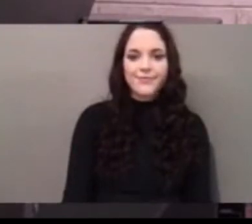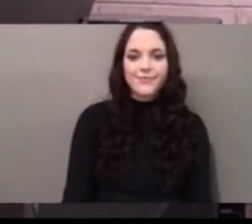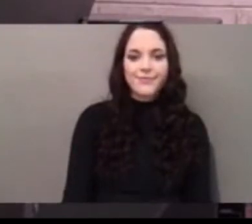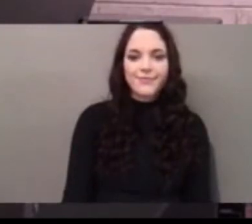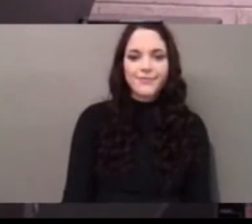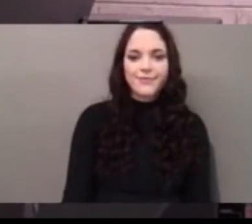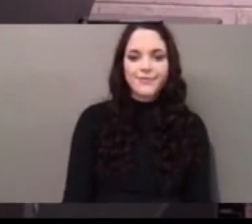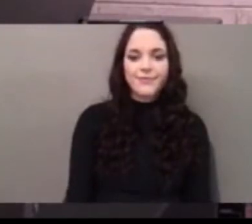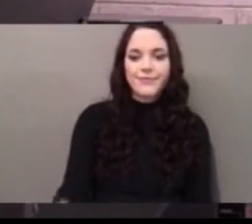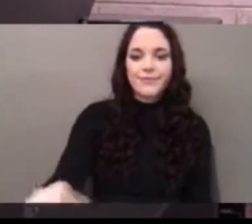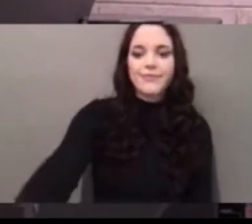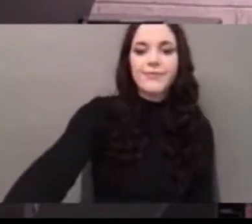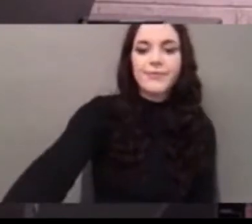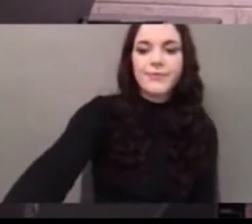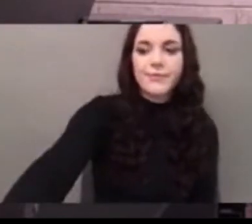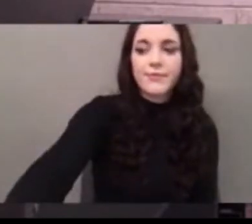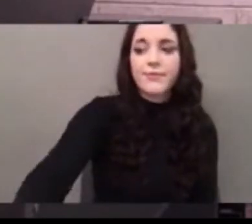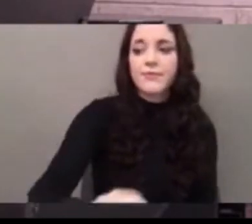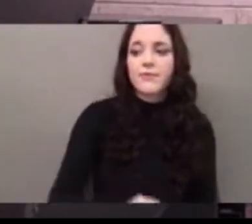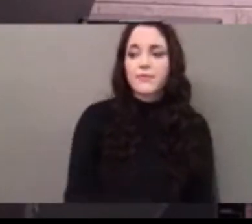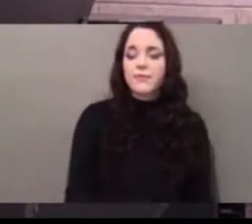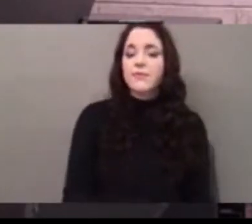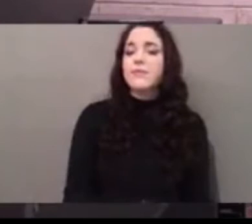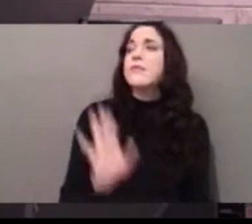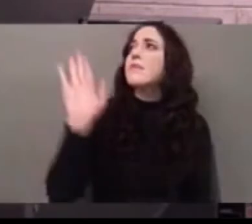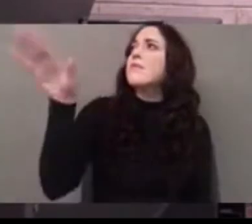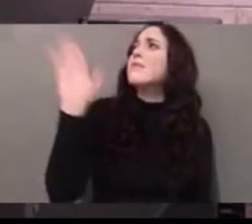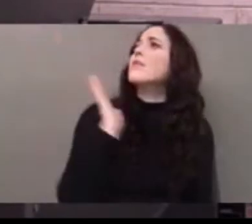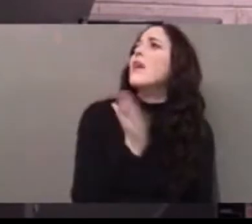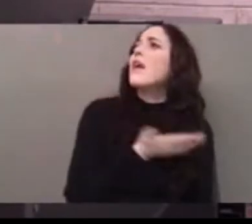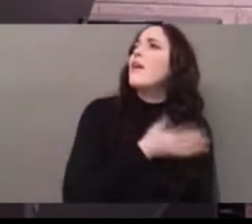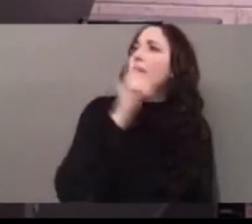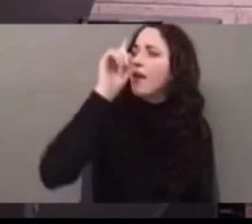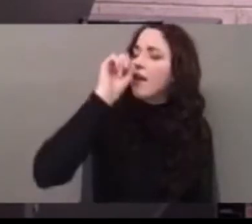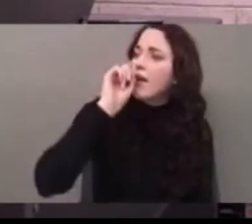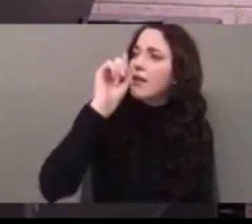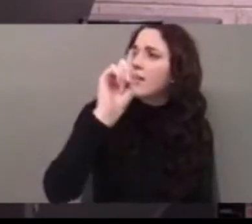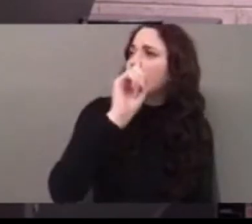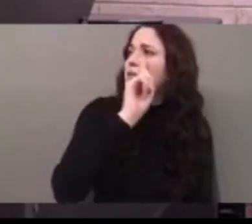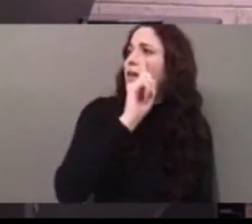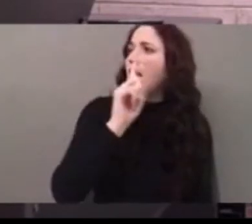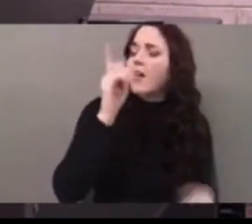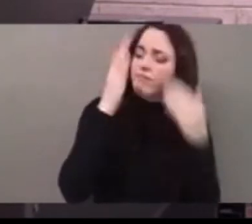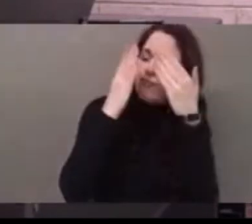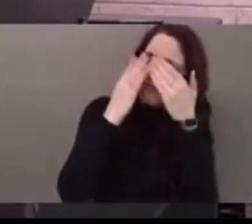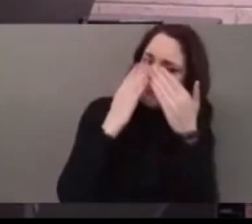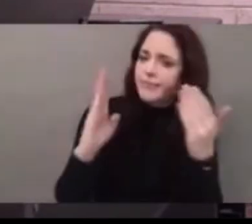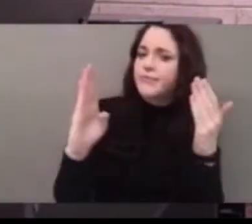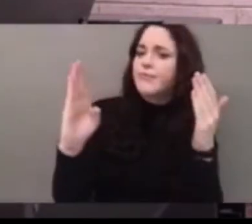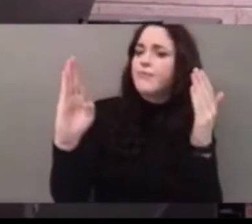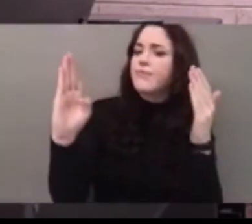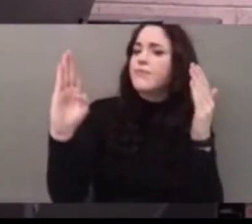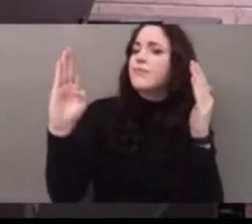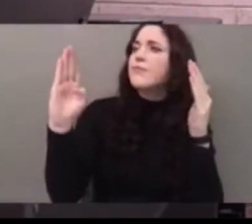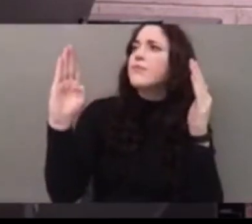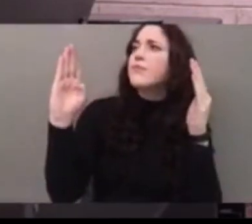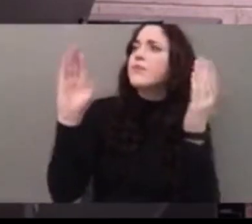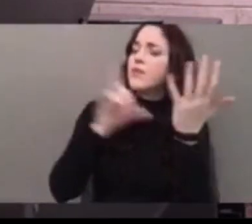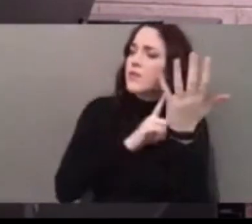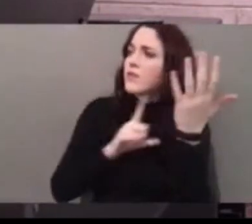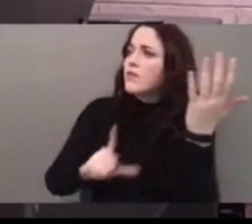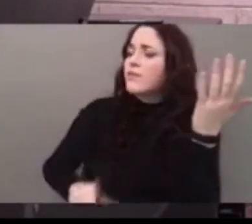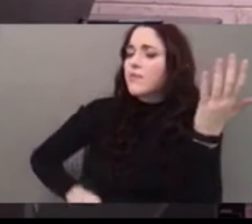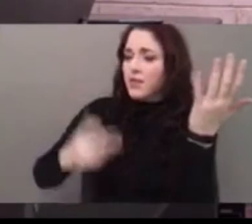Open our eyes, Lord. We want